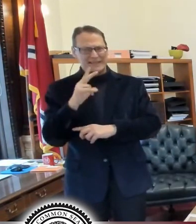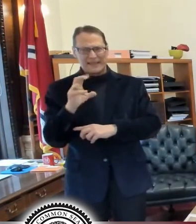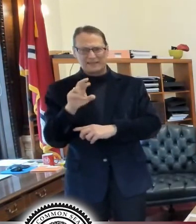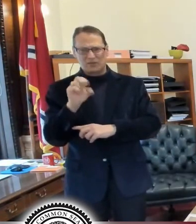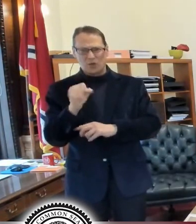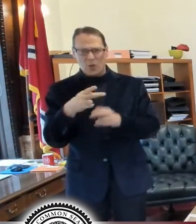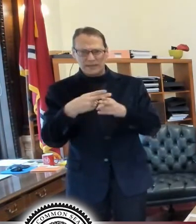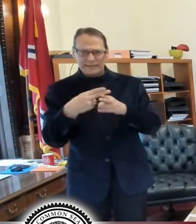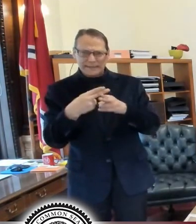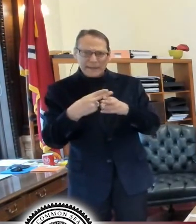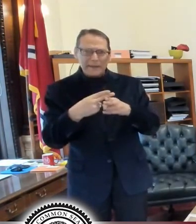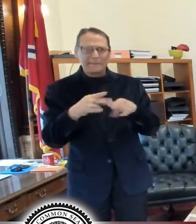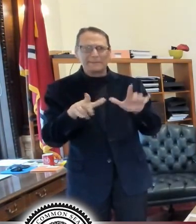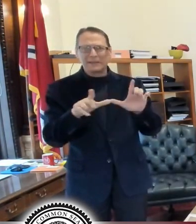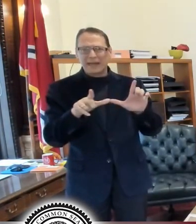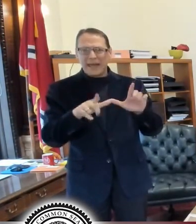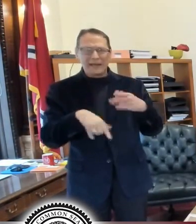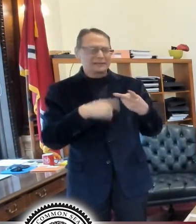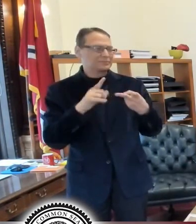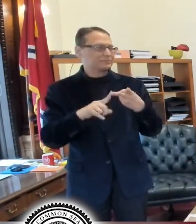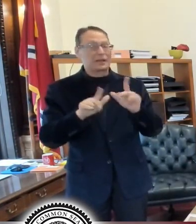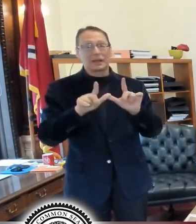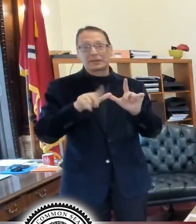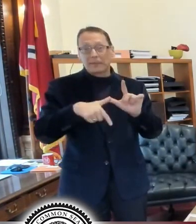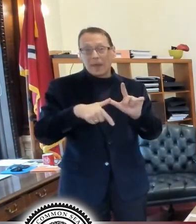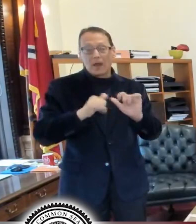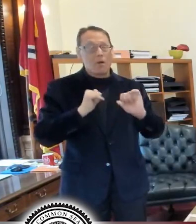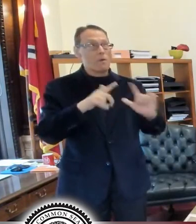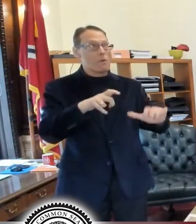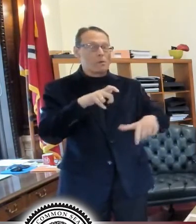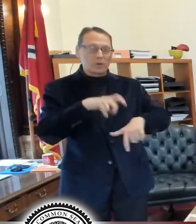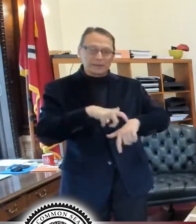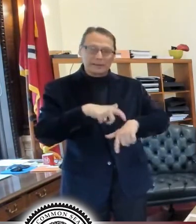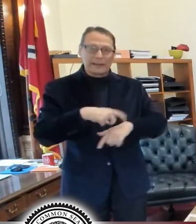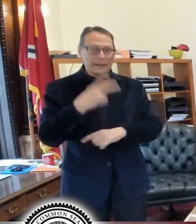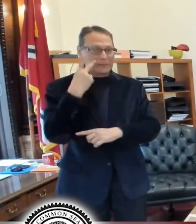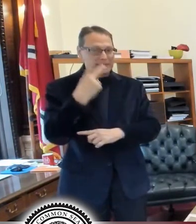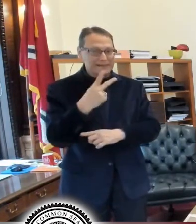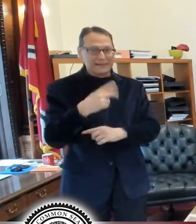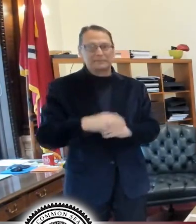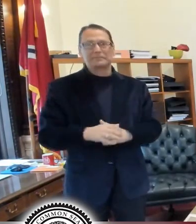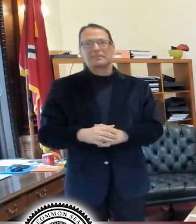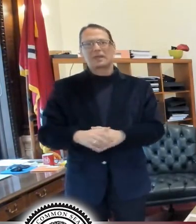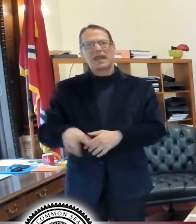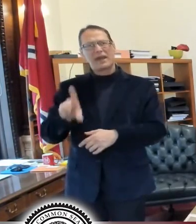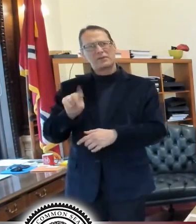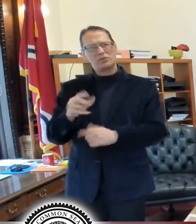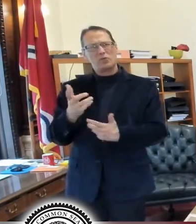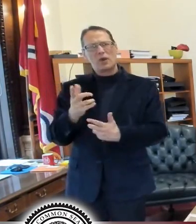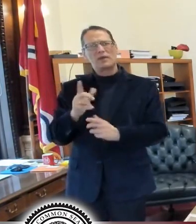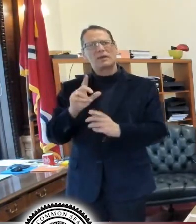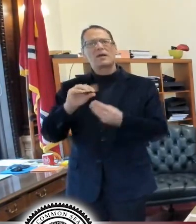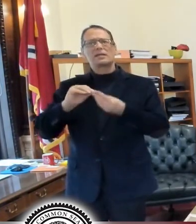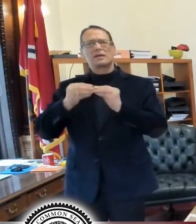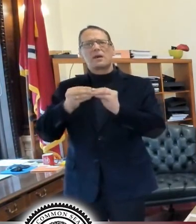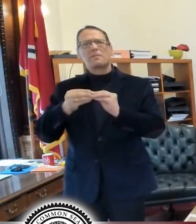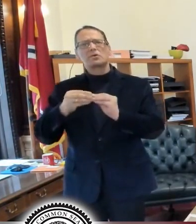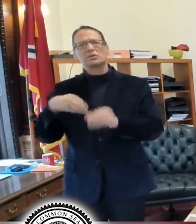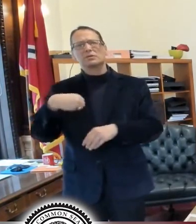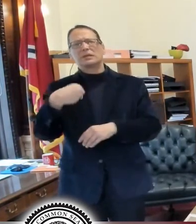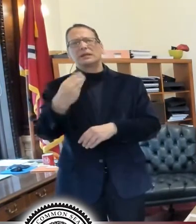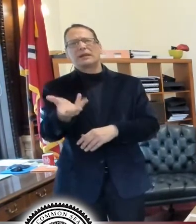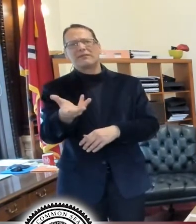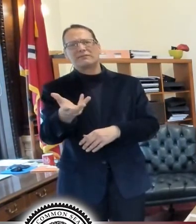with temp tags or expired, uh, tags all this time as well. You know, what we'll do, we'll get you the actual numbers for that and report it